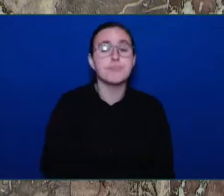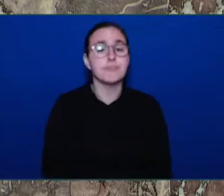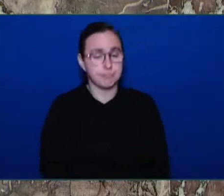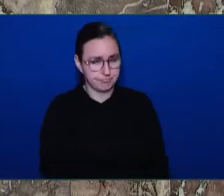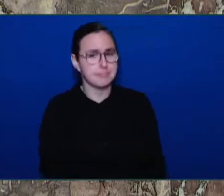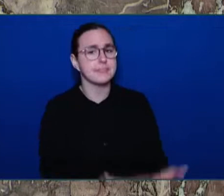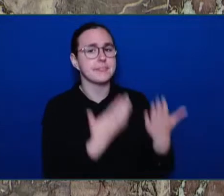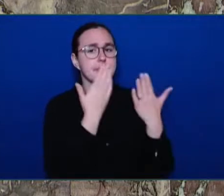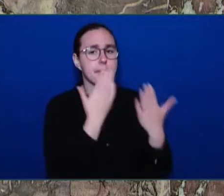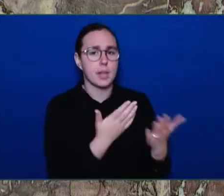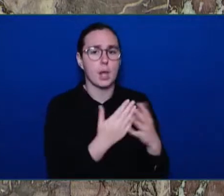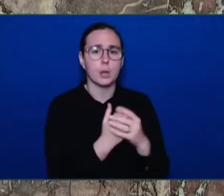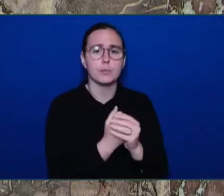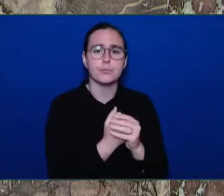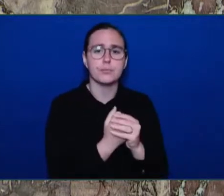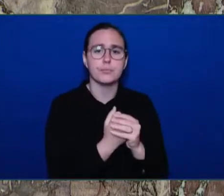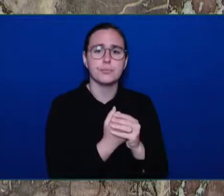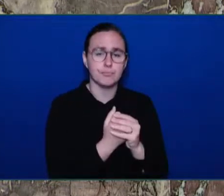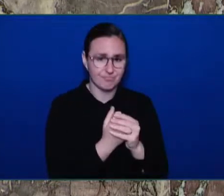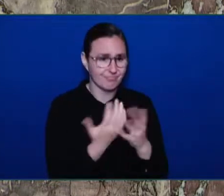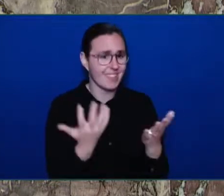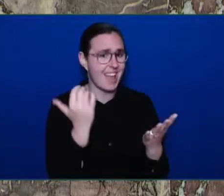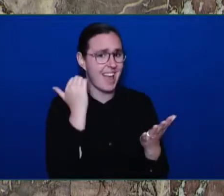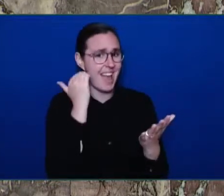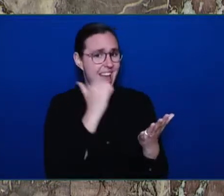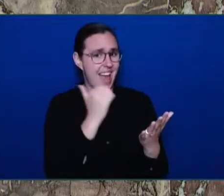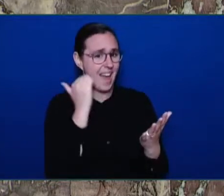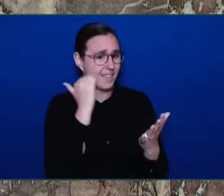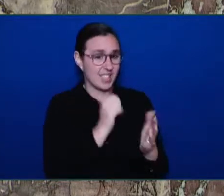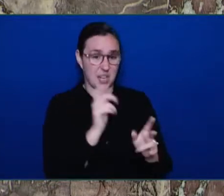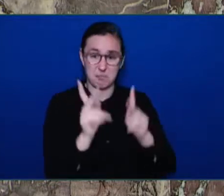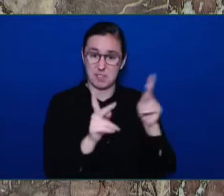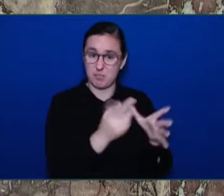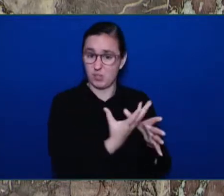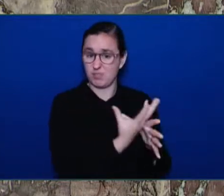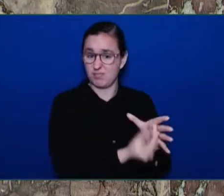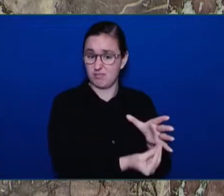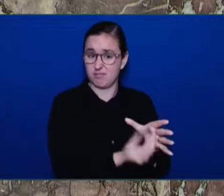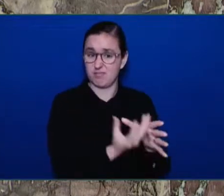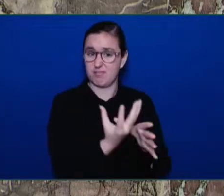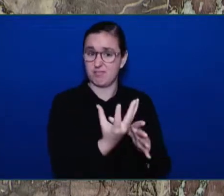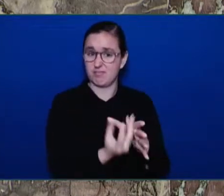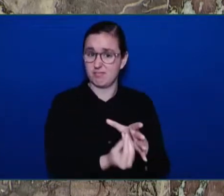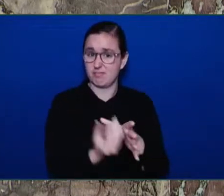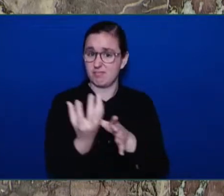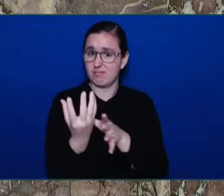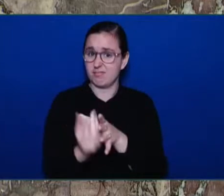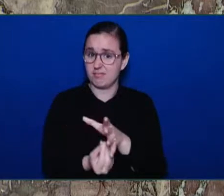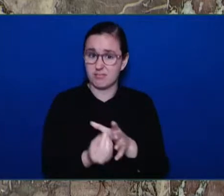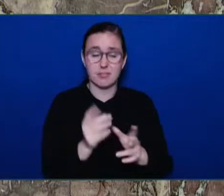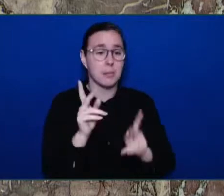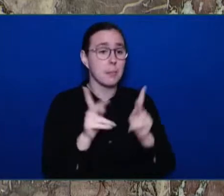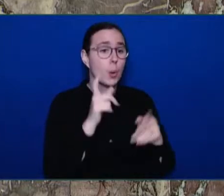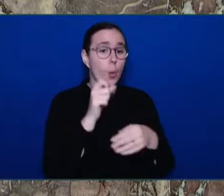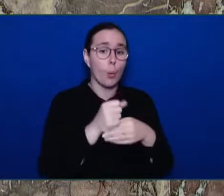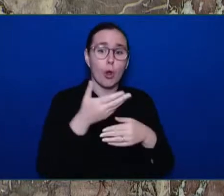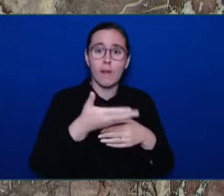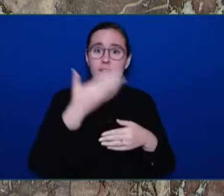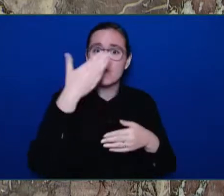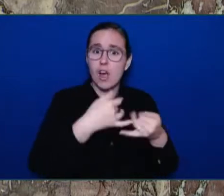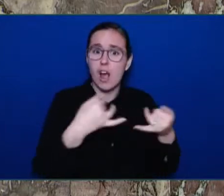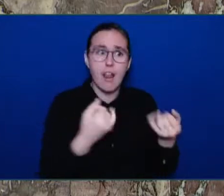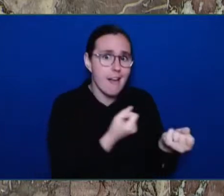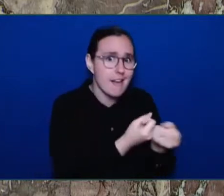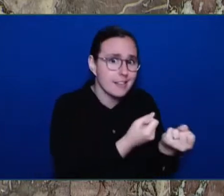supply, the voices of people working on the front line, the families and loved ones and community members who've